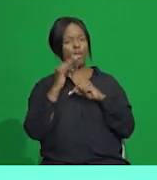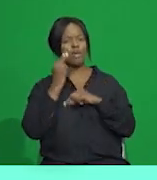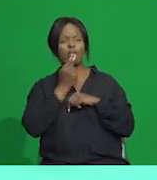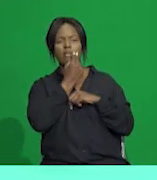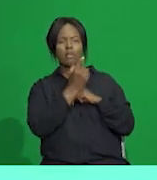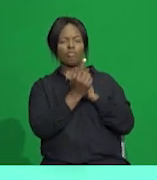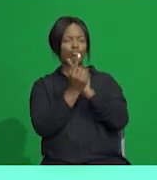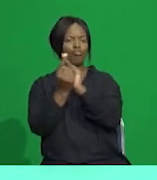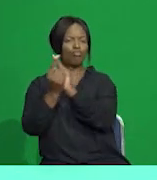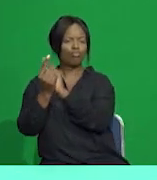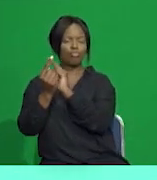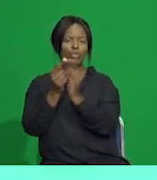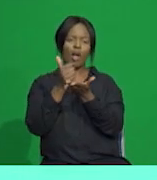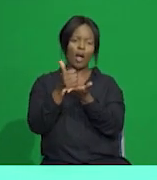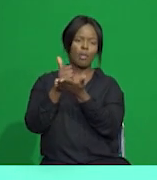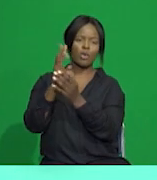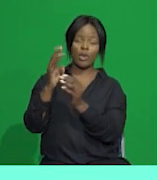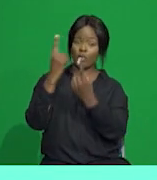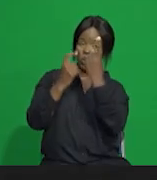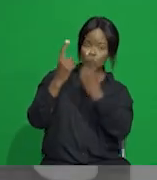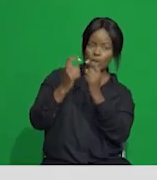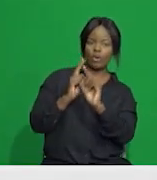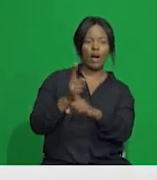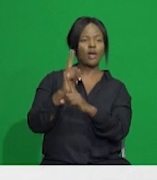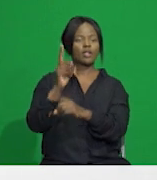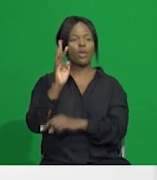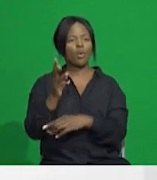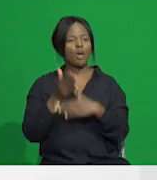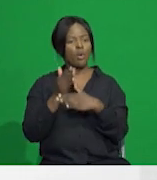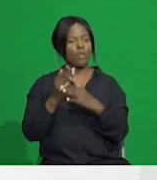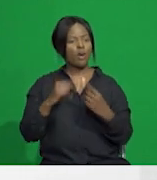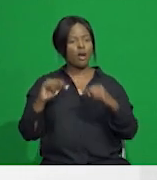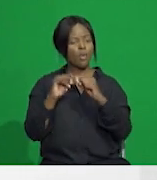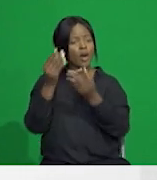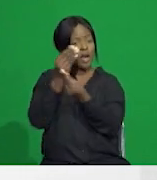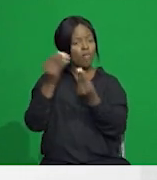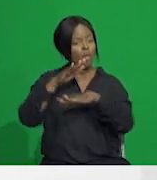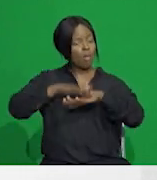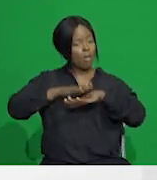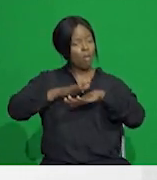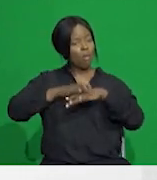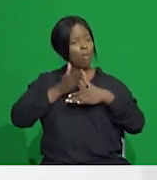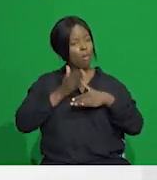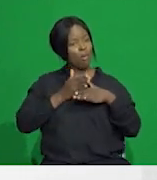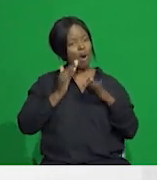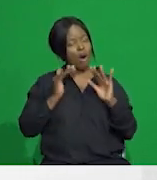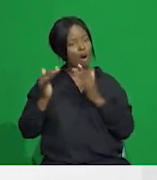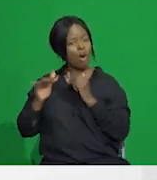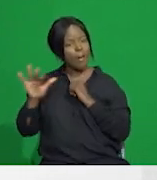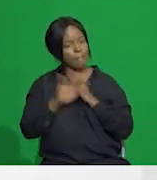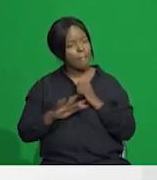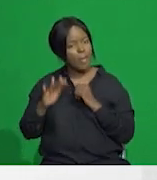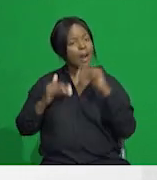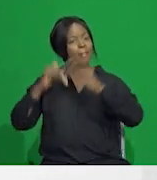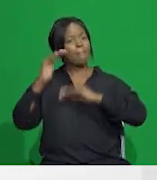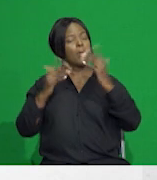your questions. Samples of our work and more information on our operations and facilities may be found on our website,